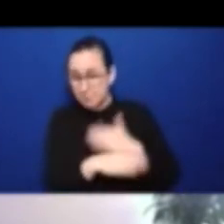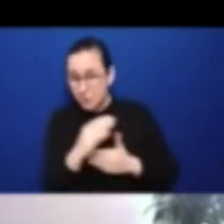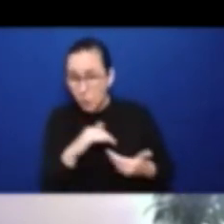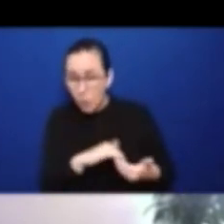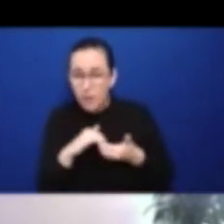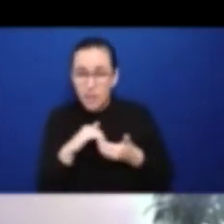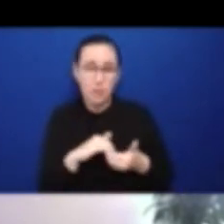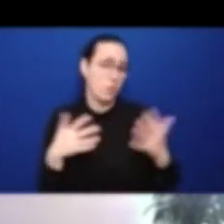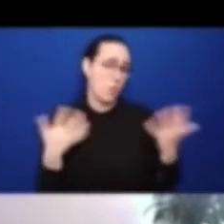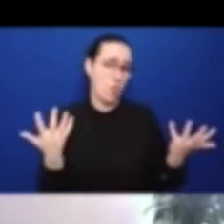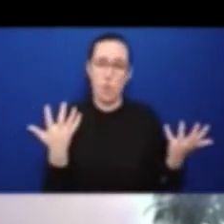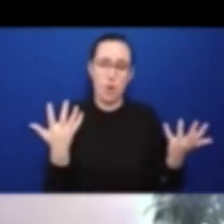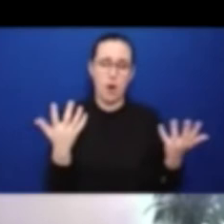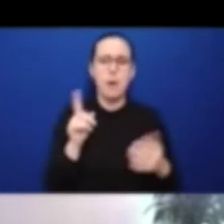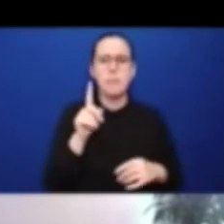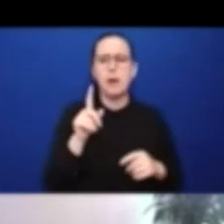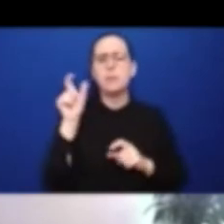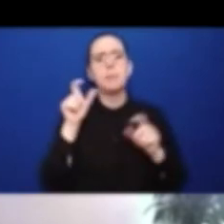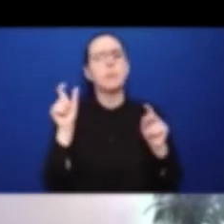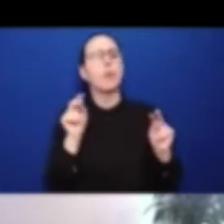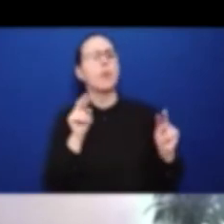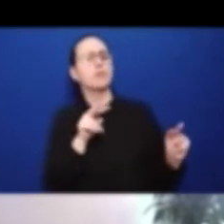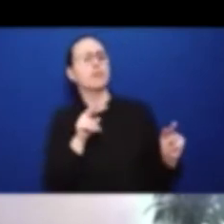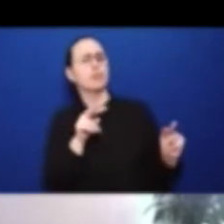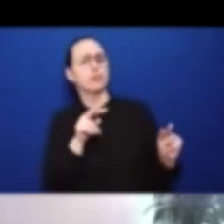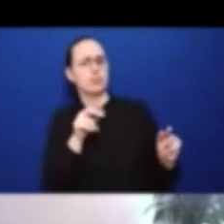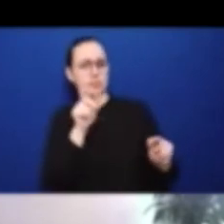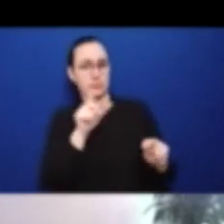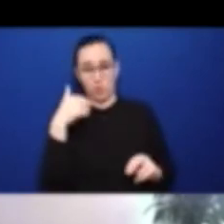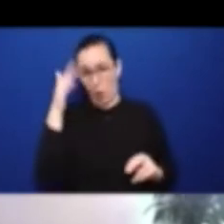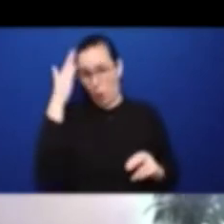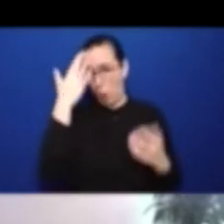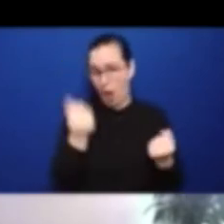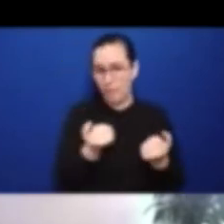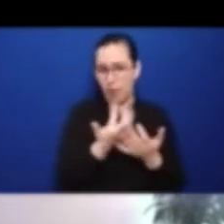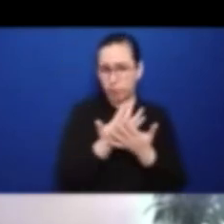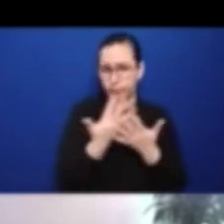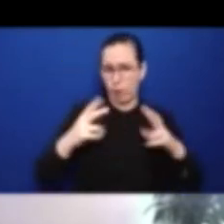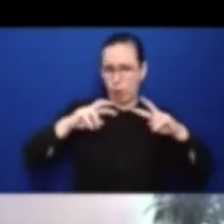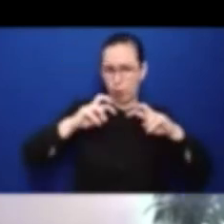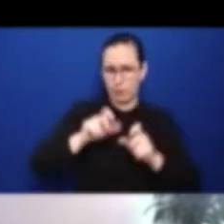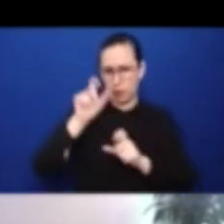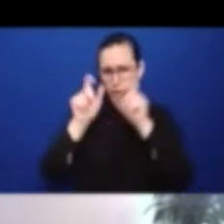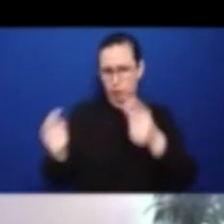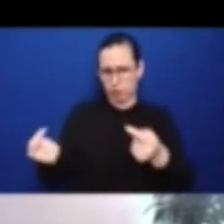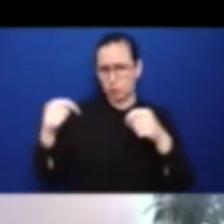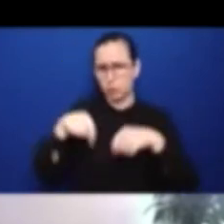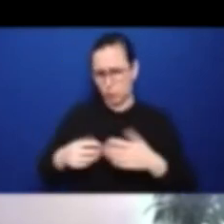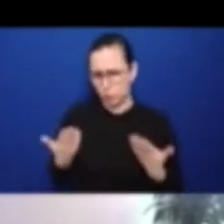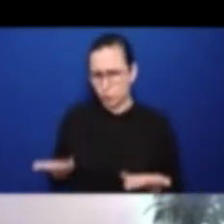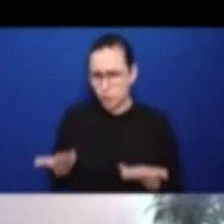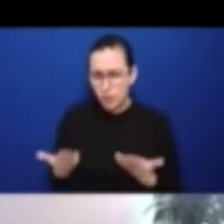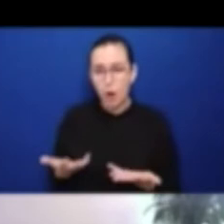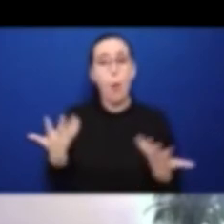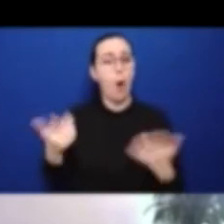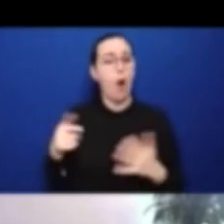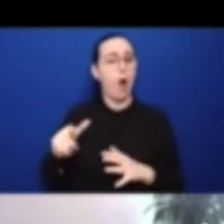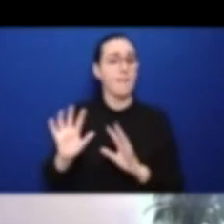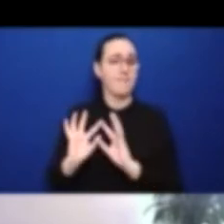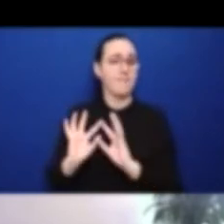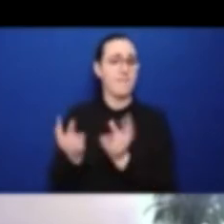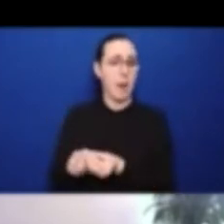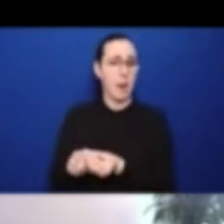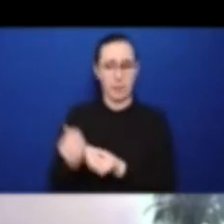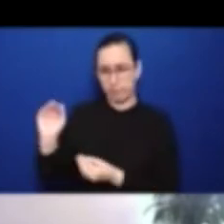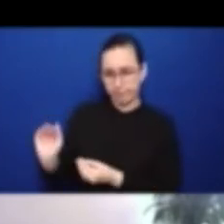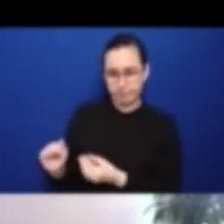room, we have a lot of researchers, have families of children disabilities, who may not be part of an organization, but have